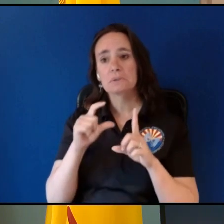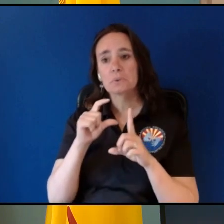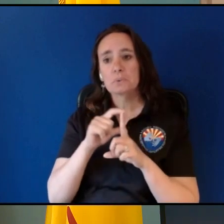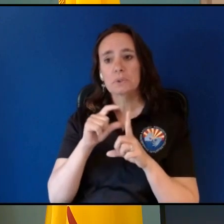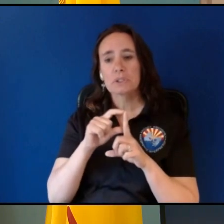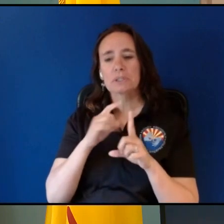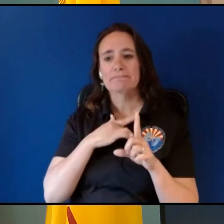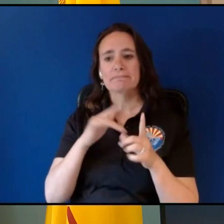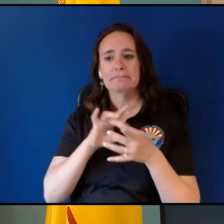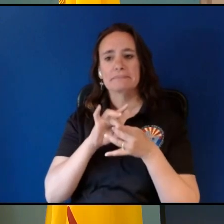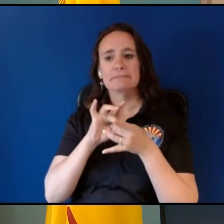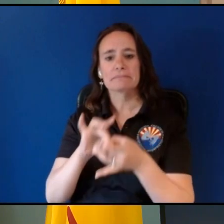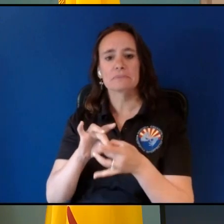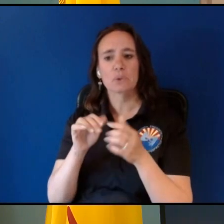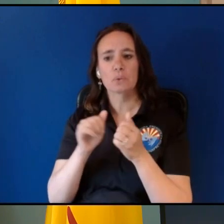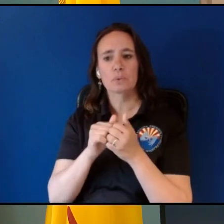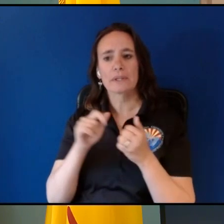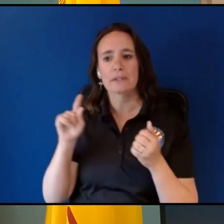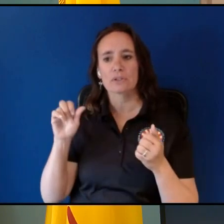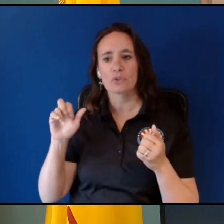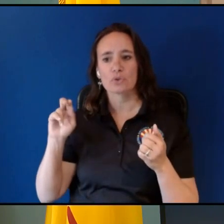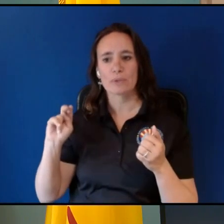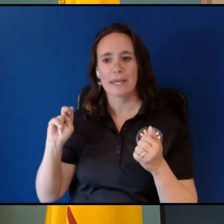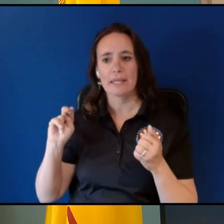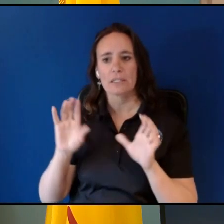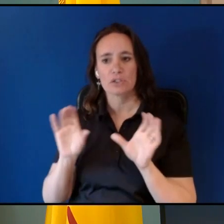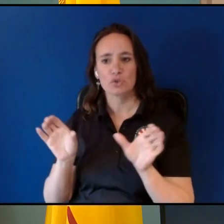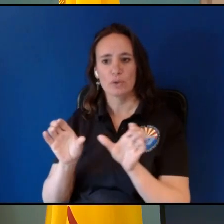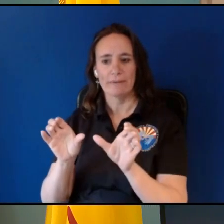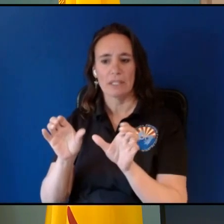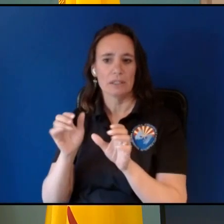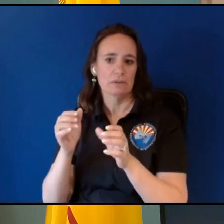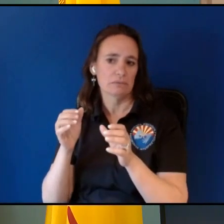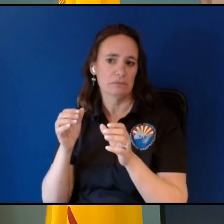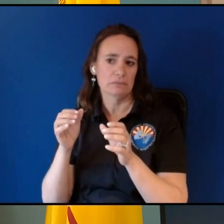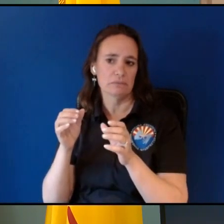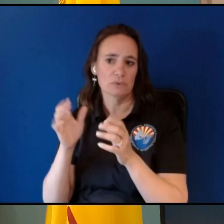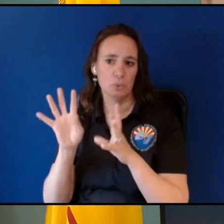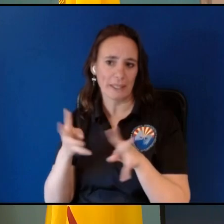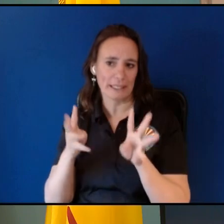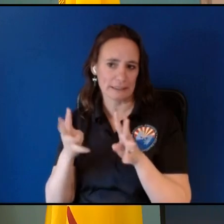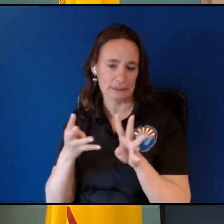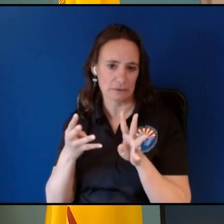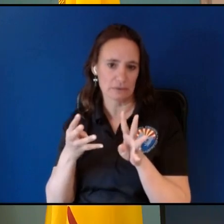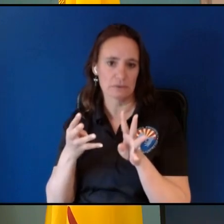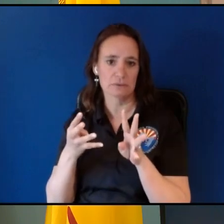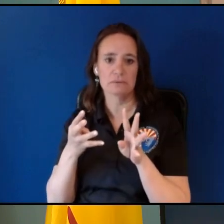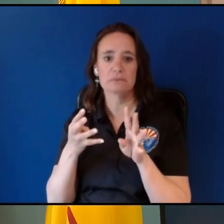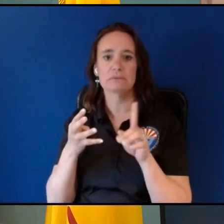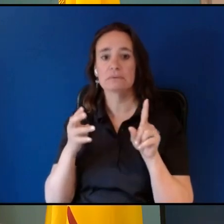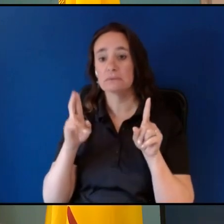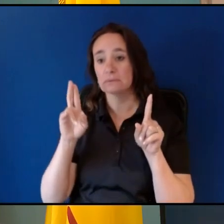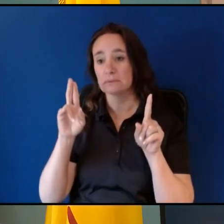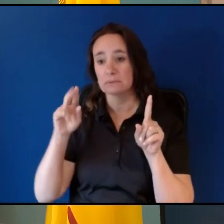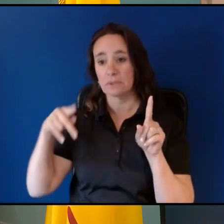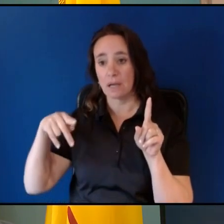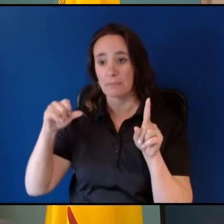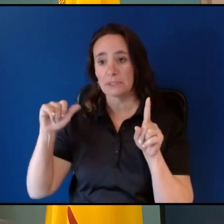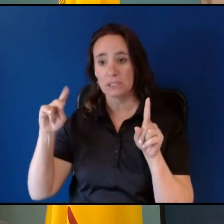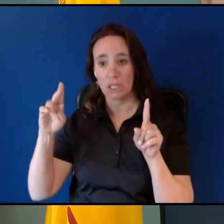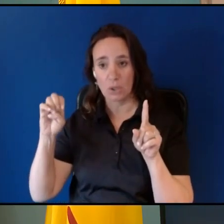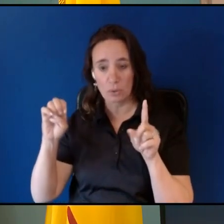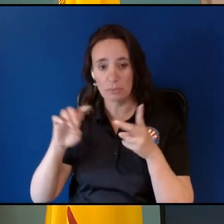terrain terrain driven winds the first is going to be upslope or downslope winds